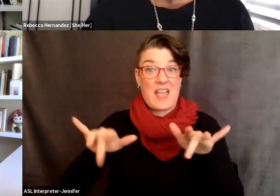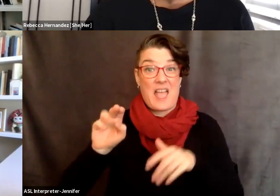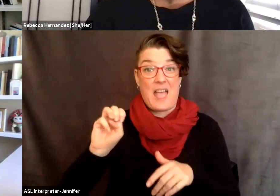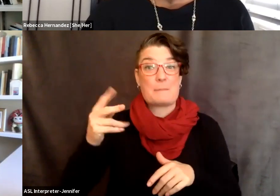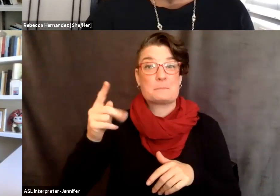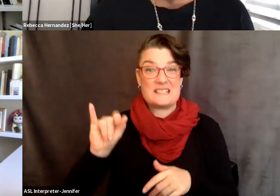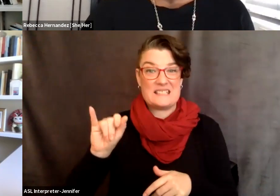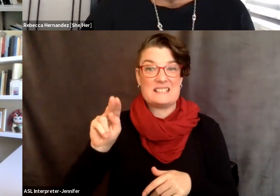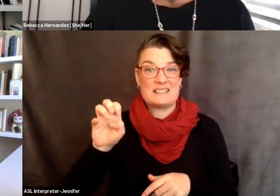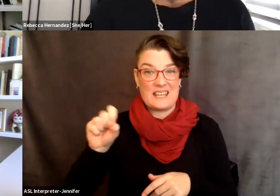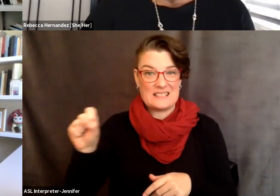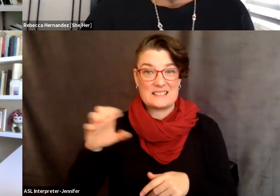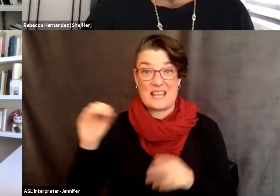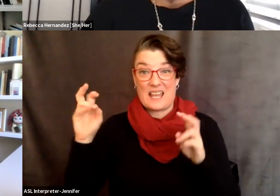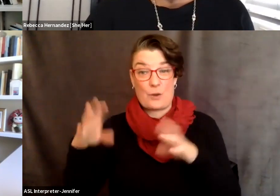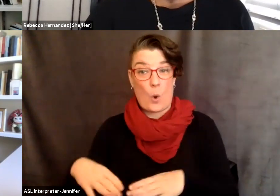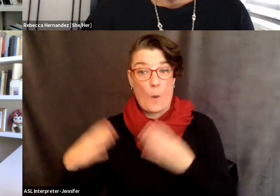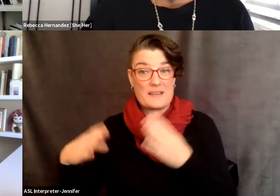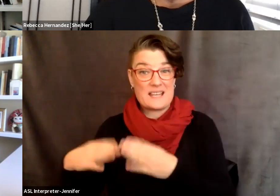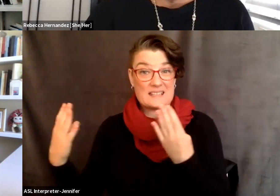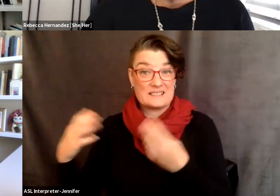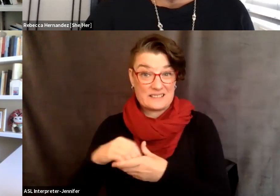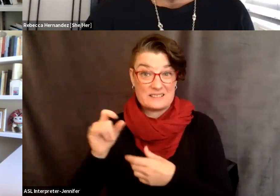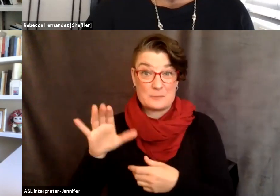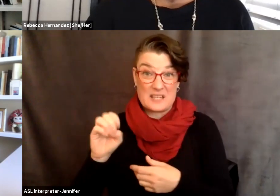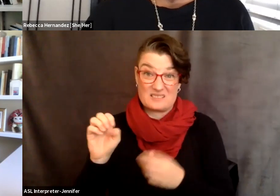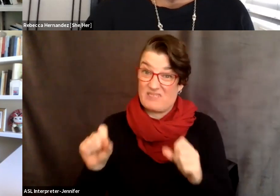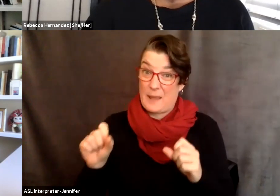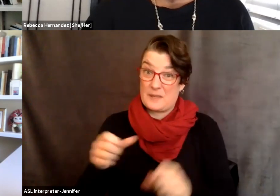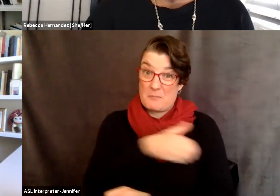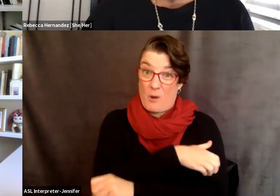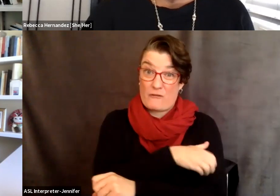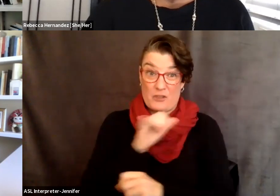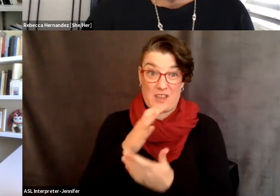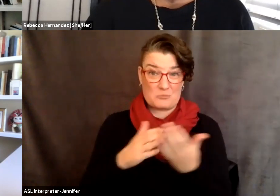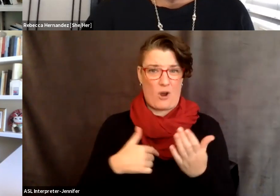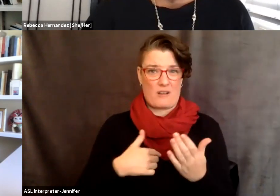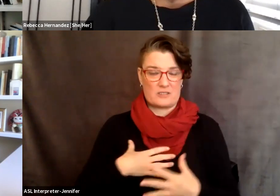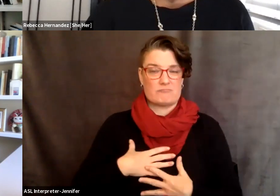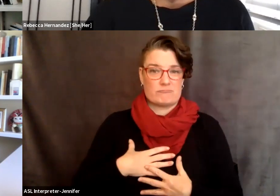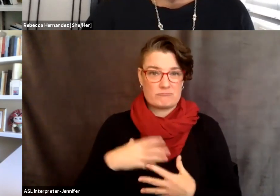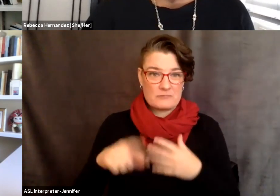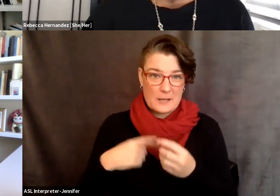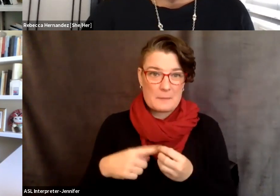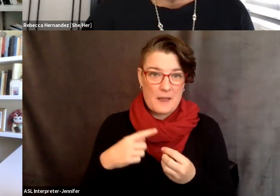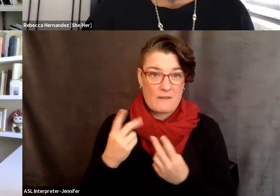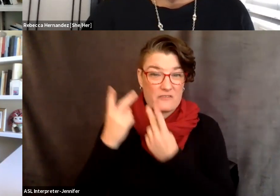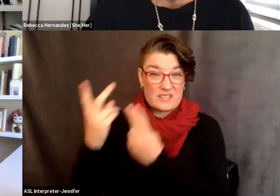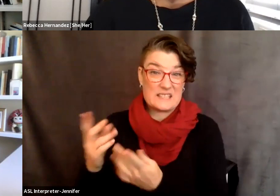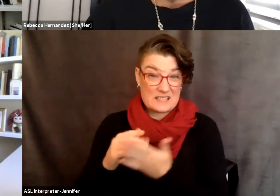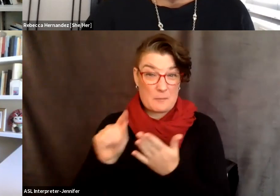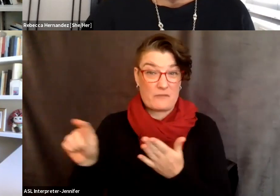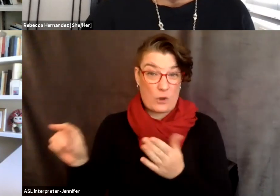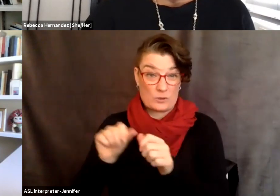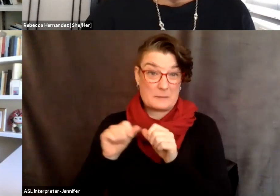and kind of, um, openness and spaces can be powerful. mean, that's part of what I actually found really powerful about visiting some of those spaces